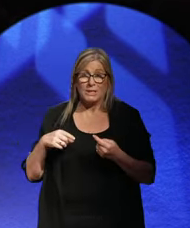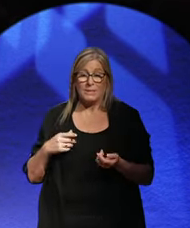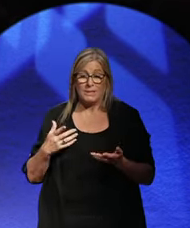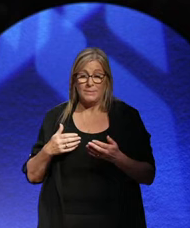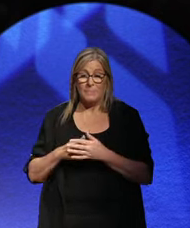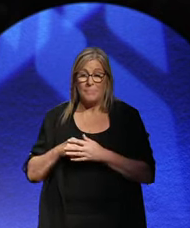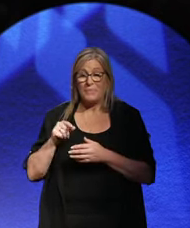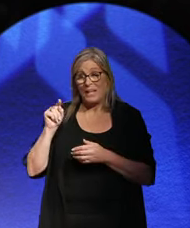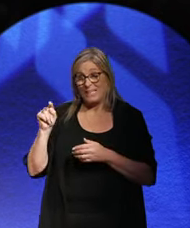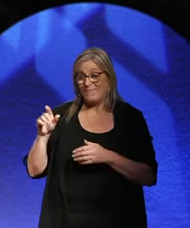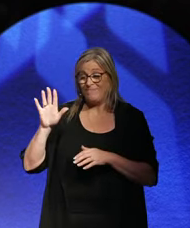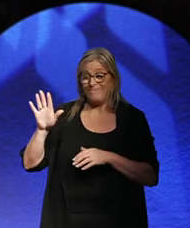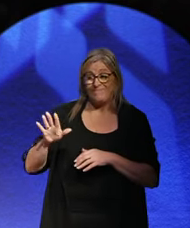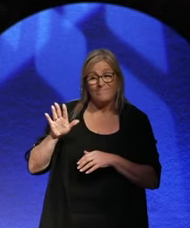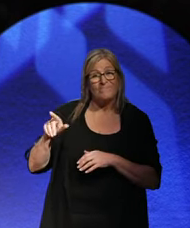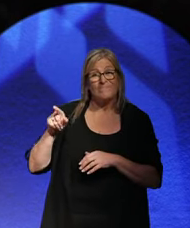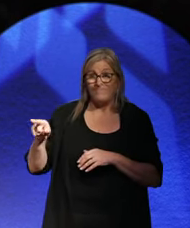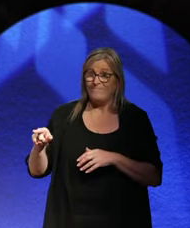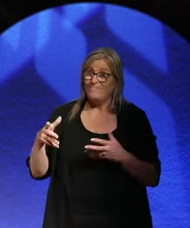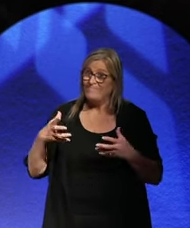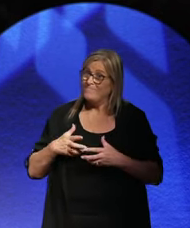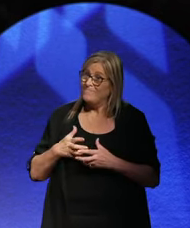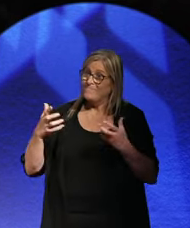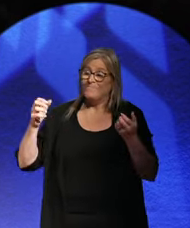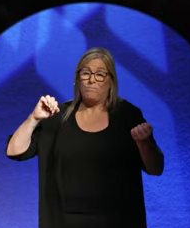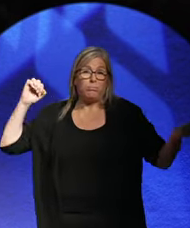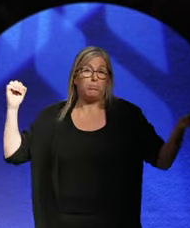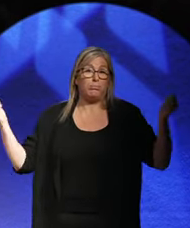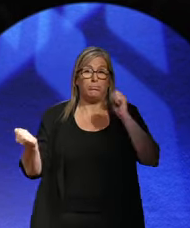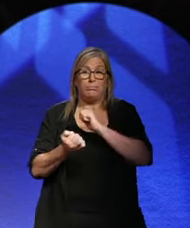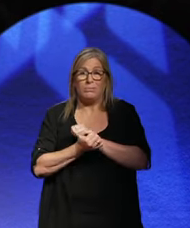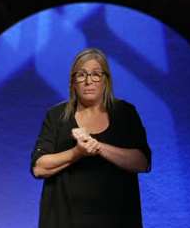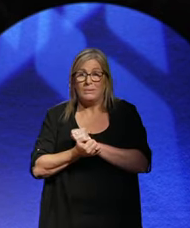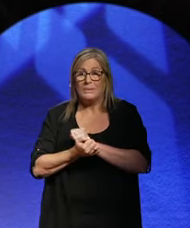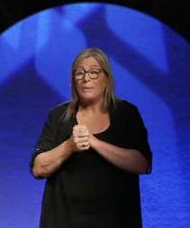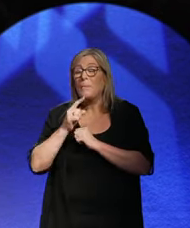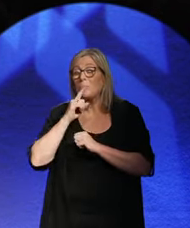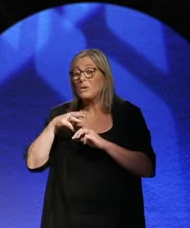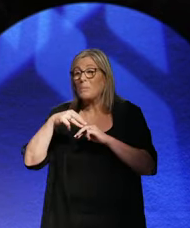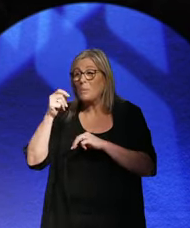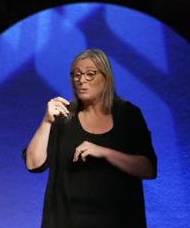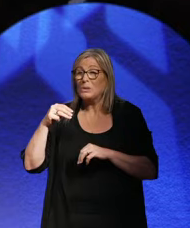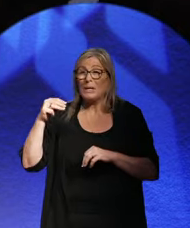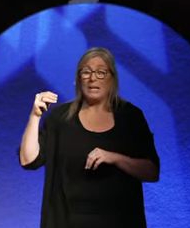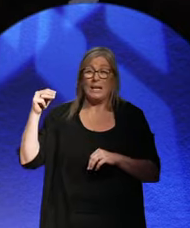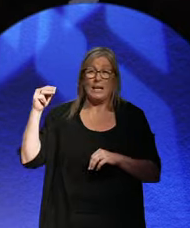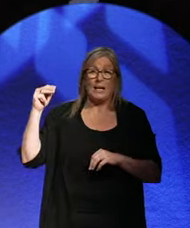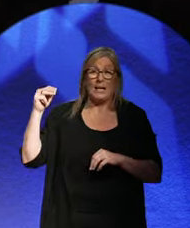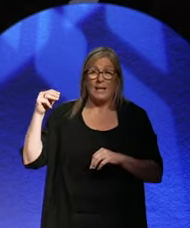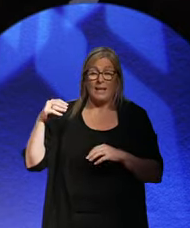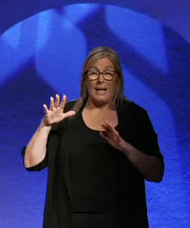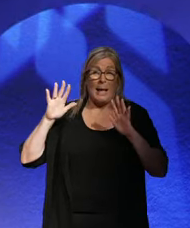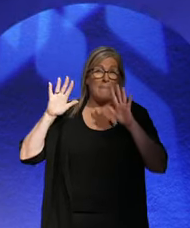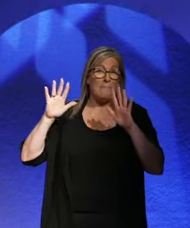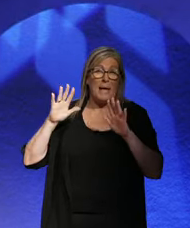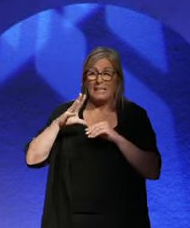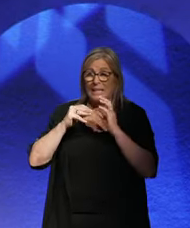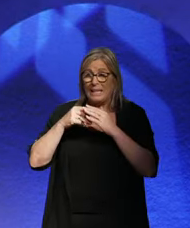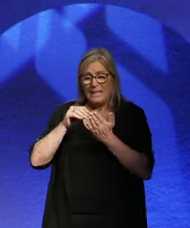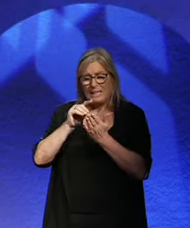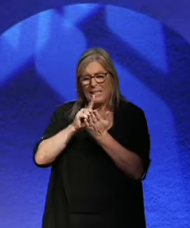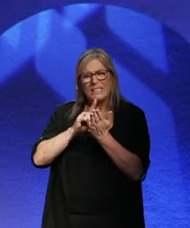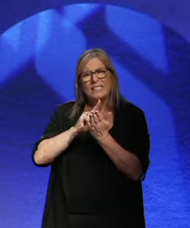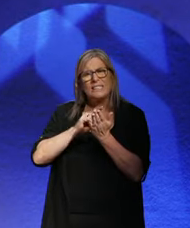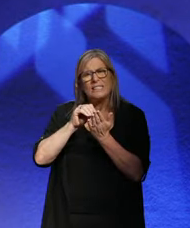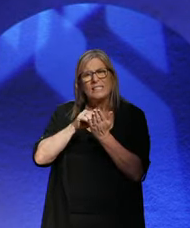And that mouse roared, didn't he? But the most amazing entry in a diary I saw in this period was a guy called